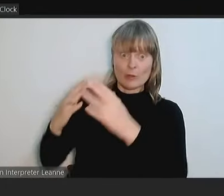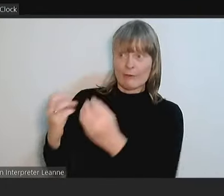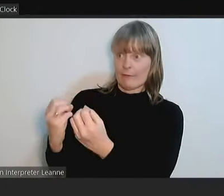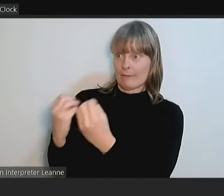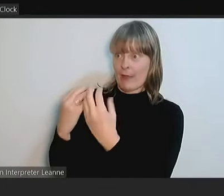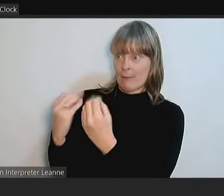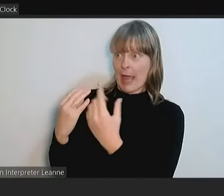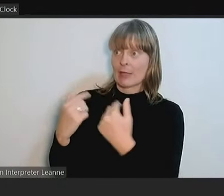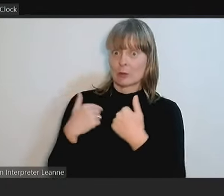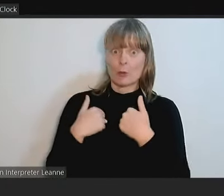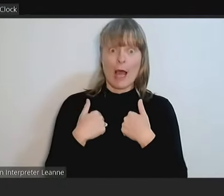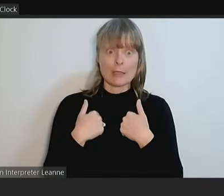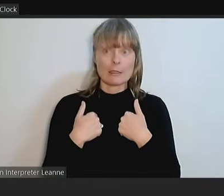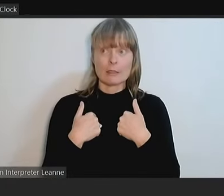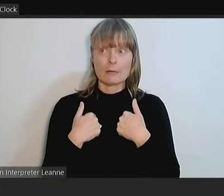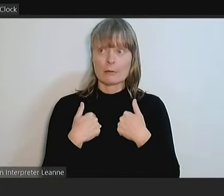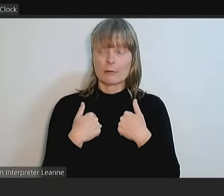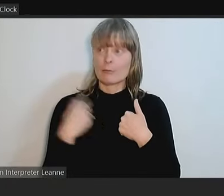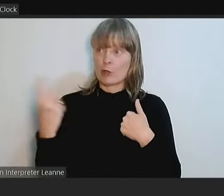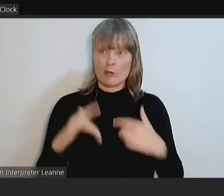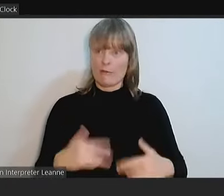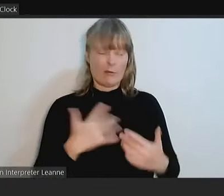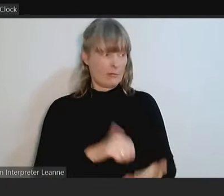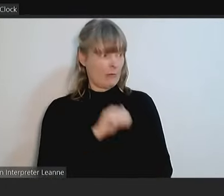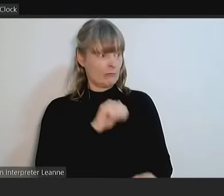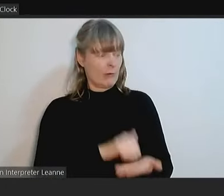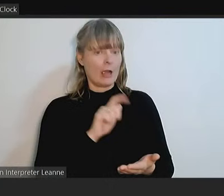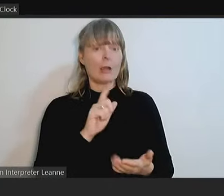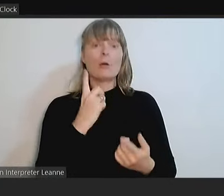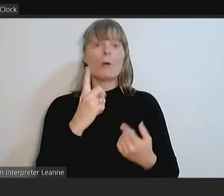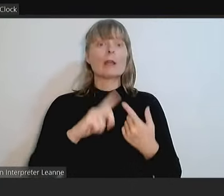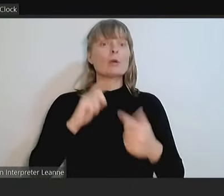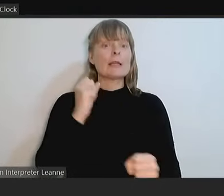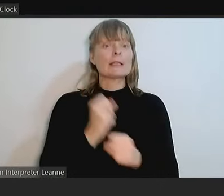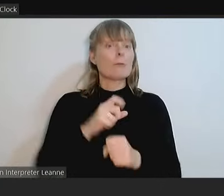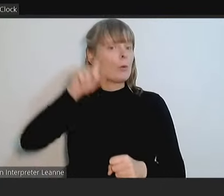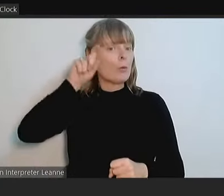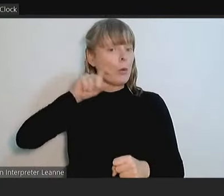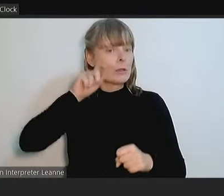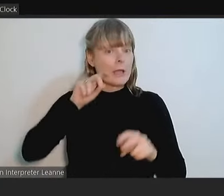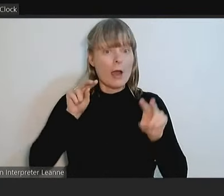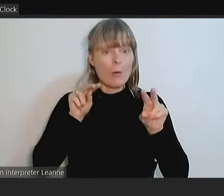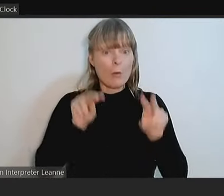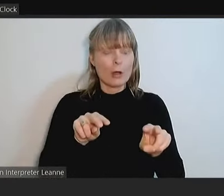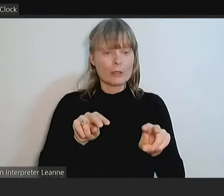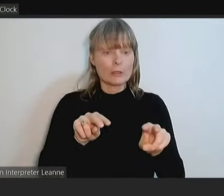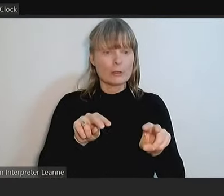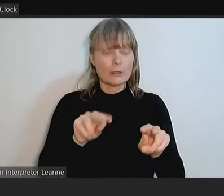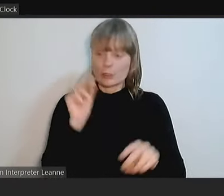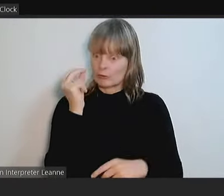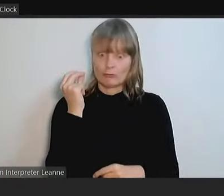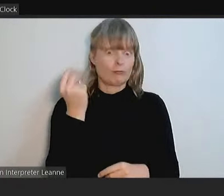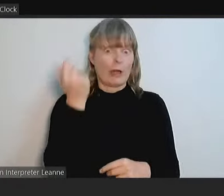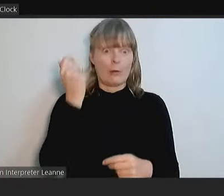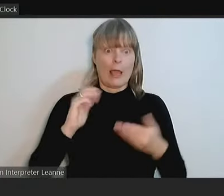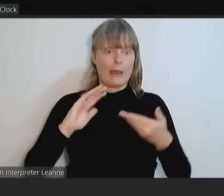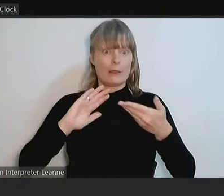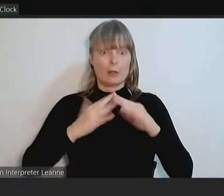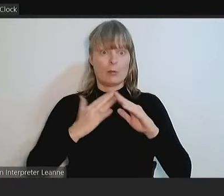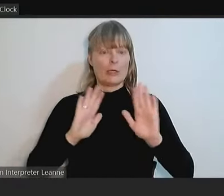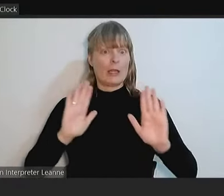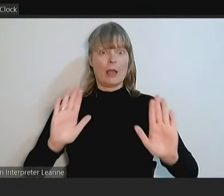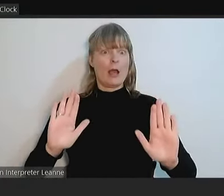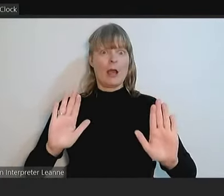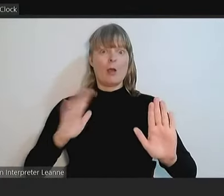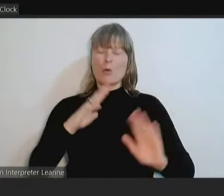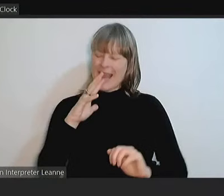taken out that wasn't right. So a good example of that is Waterwatch where pretty much immediately the community was saying that that is something that we have